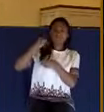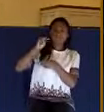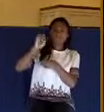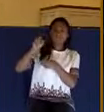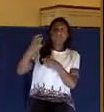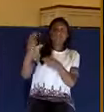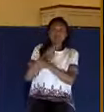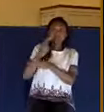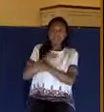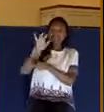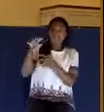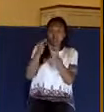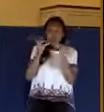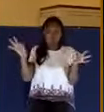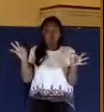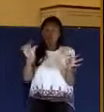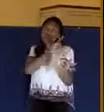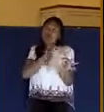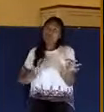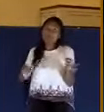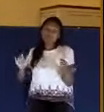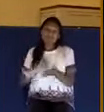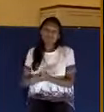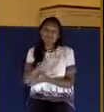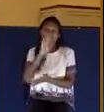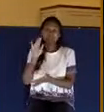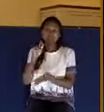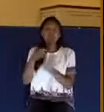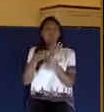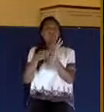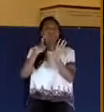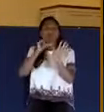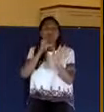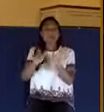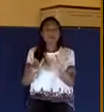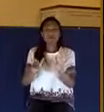stress the fact that you shouldn't judge by outward appearances.